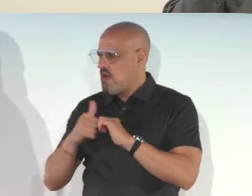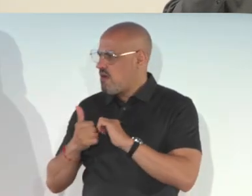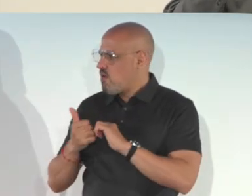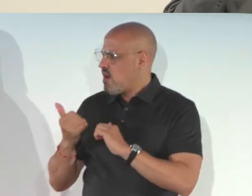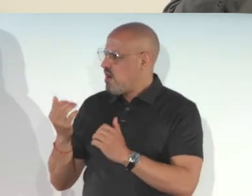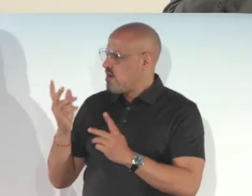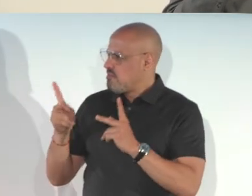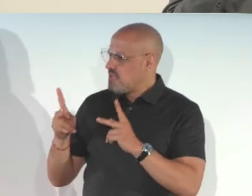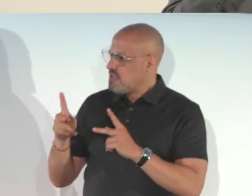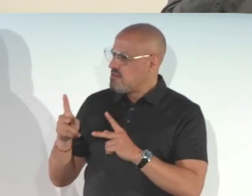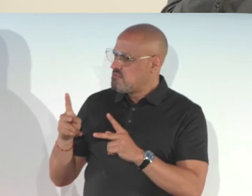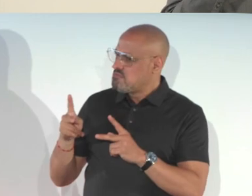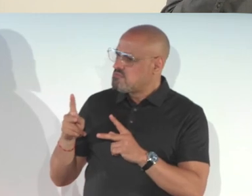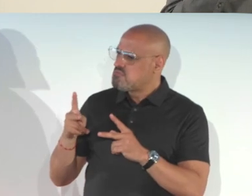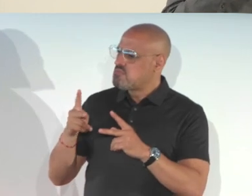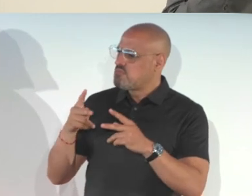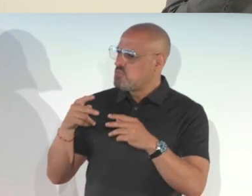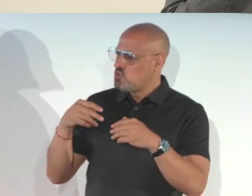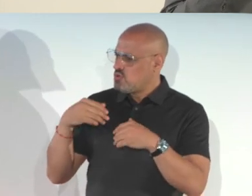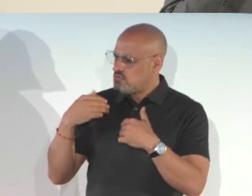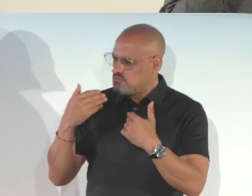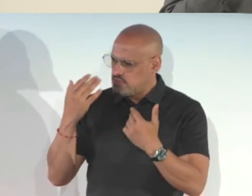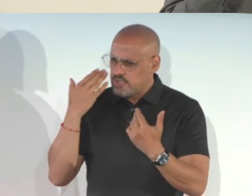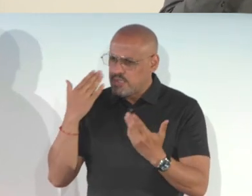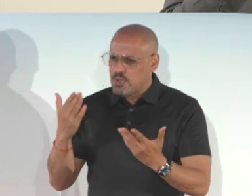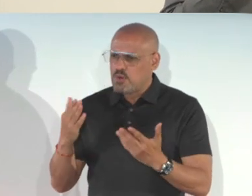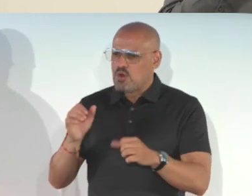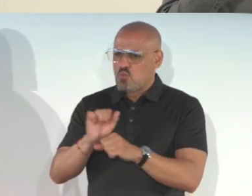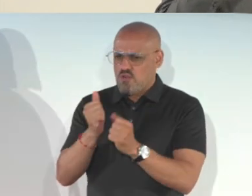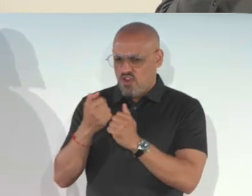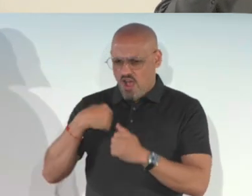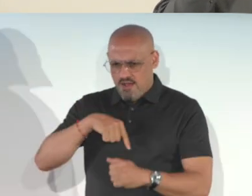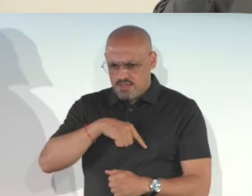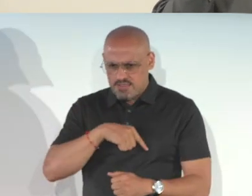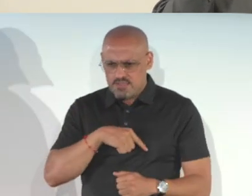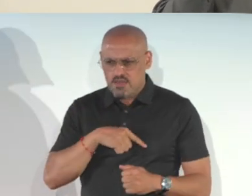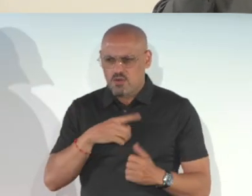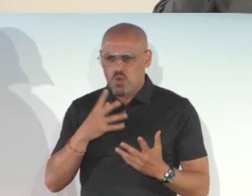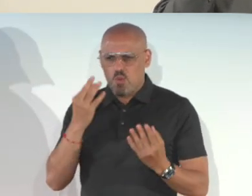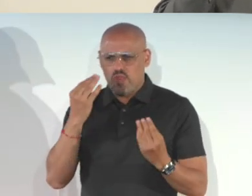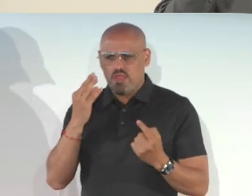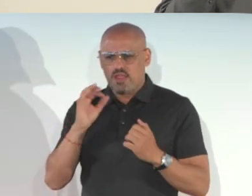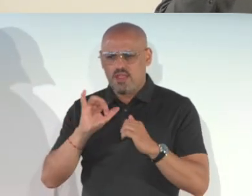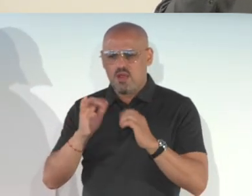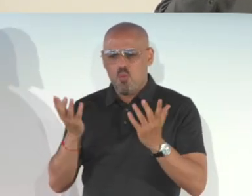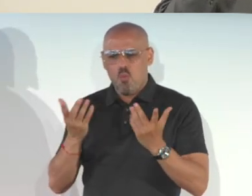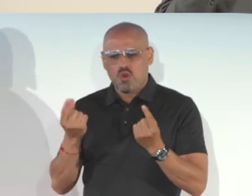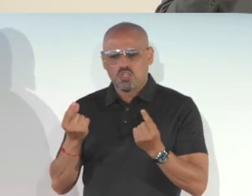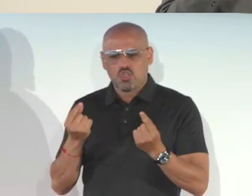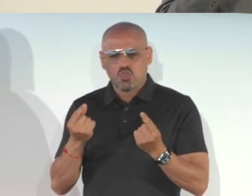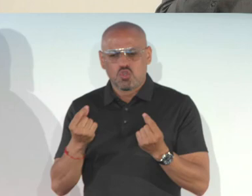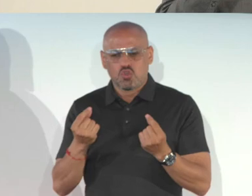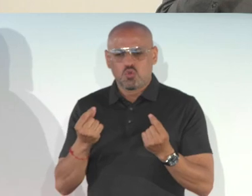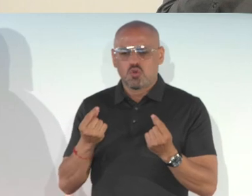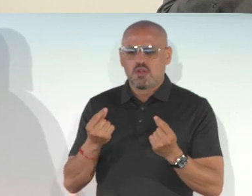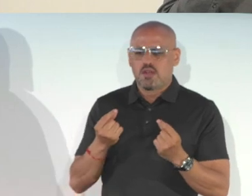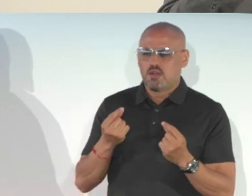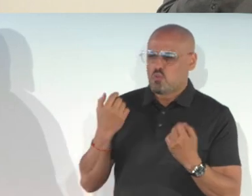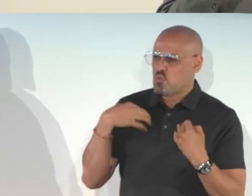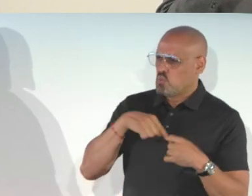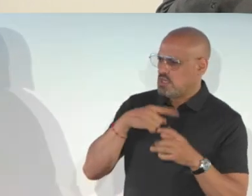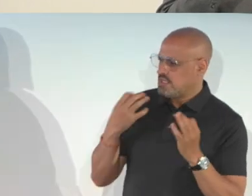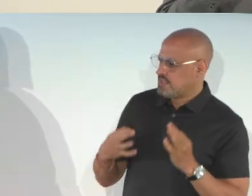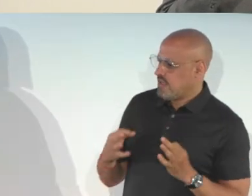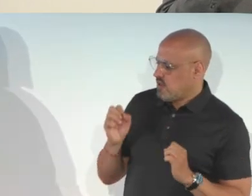have people on Zoom, some probably live demos will not work for us. So we were thinking about what to do. And we decided,